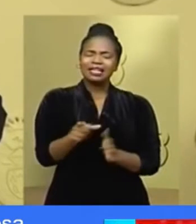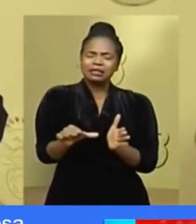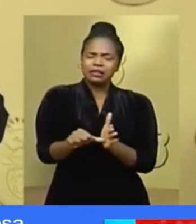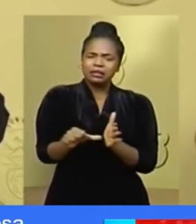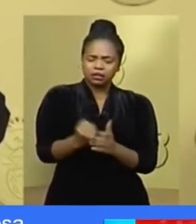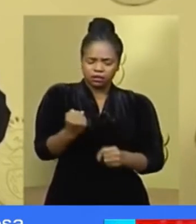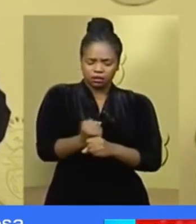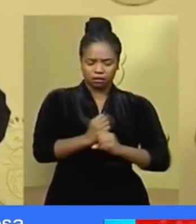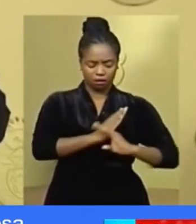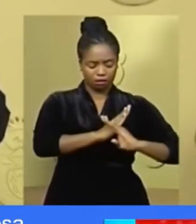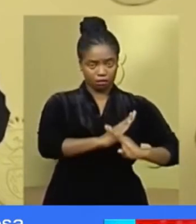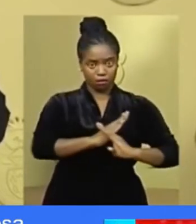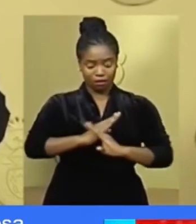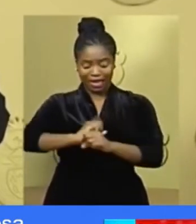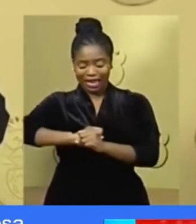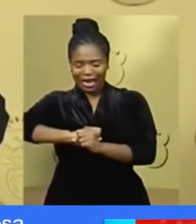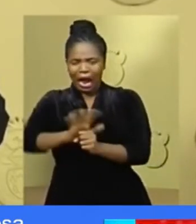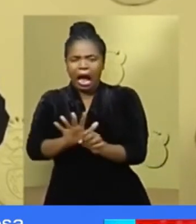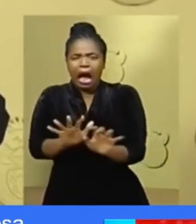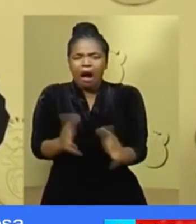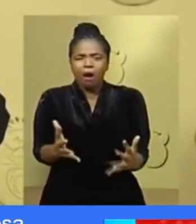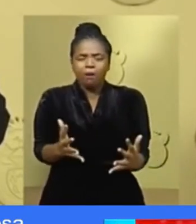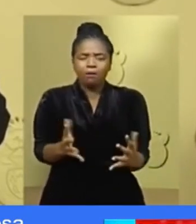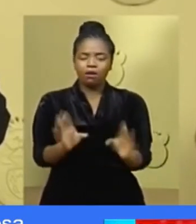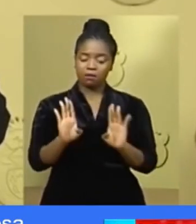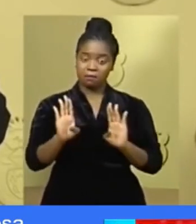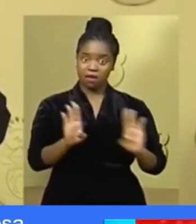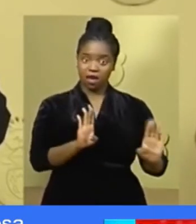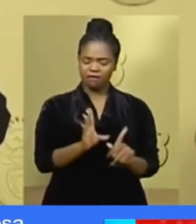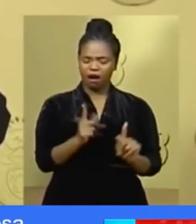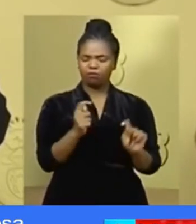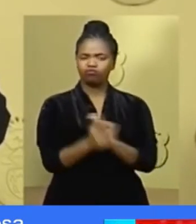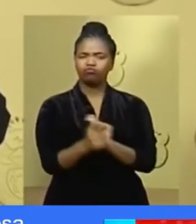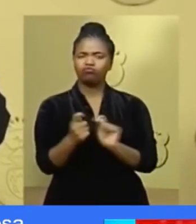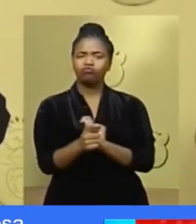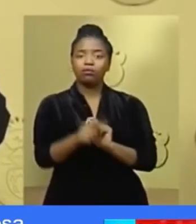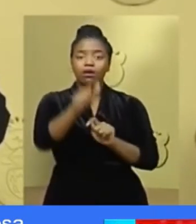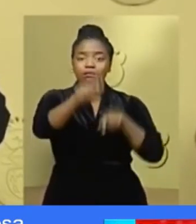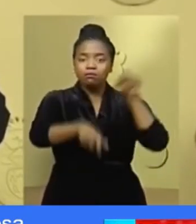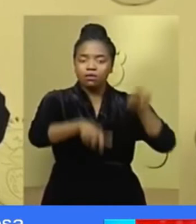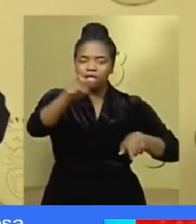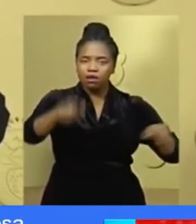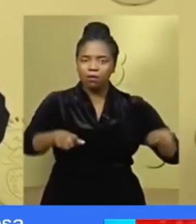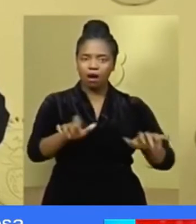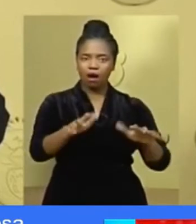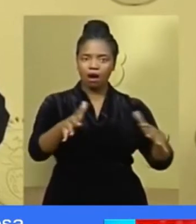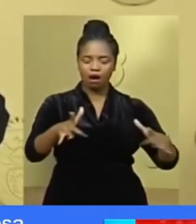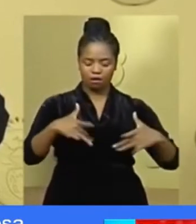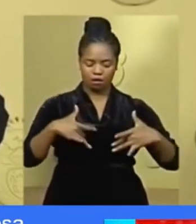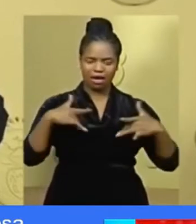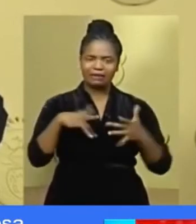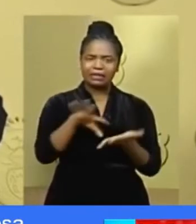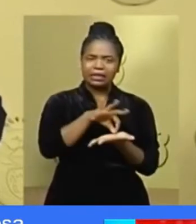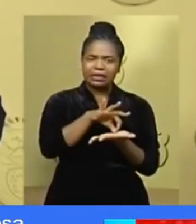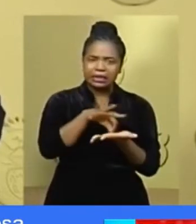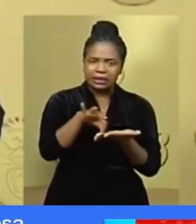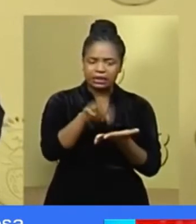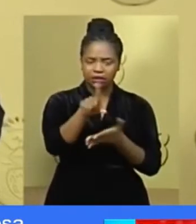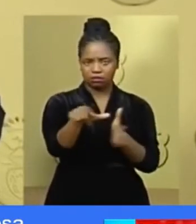prevent infection is through basic changes in individual behavior and hygiene.